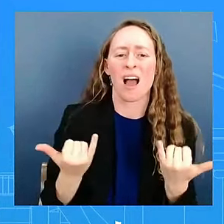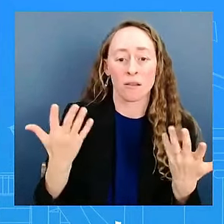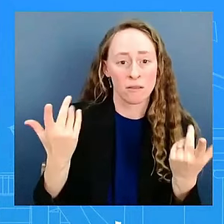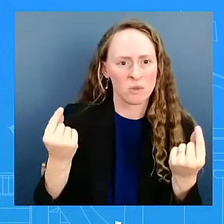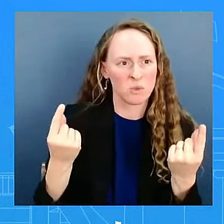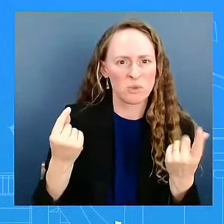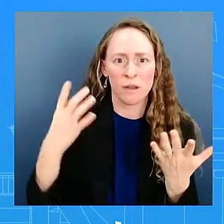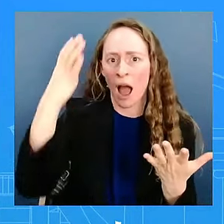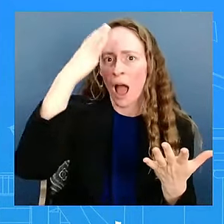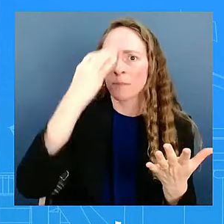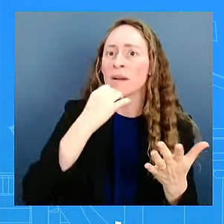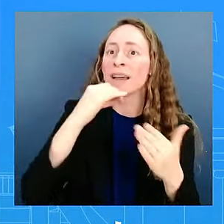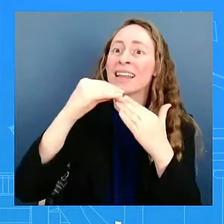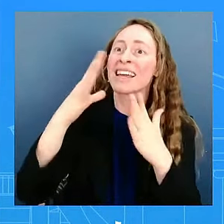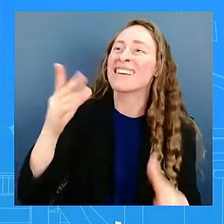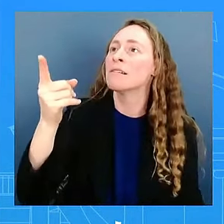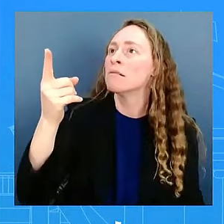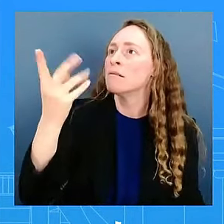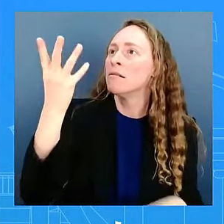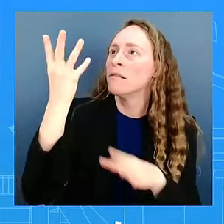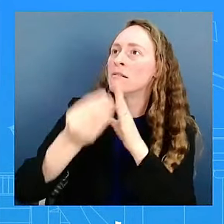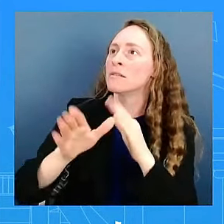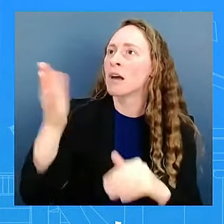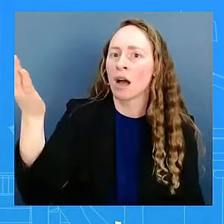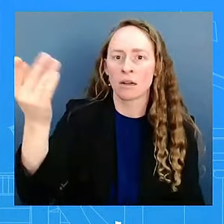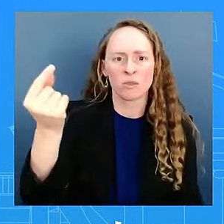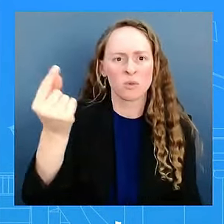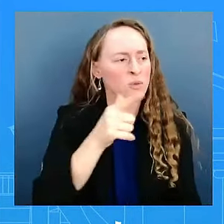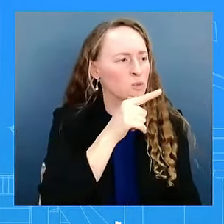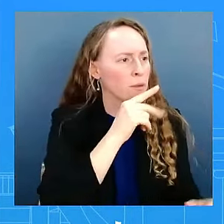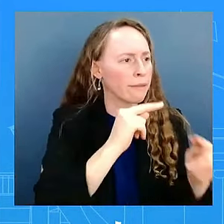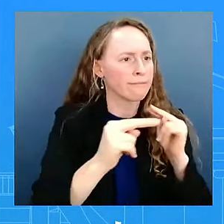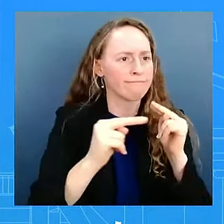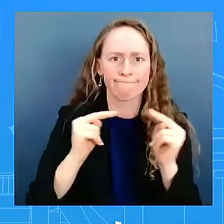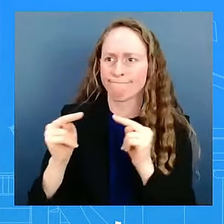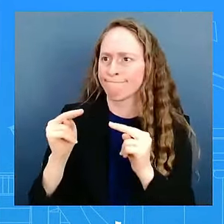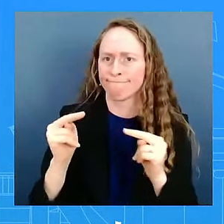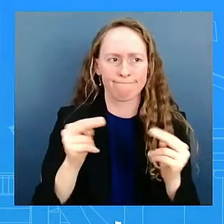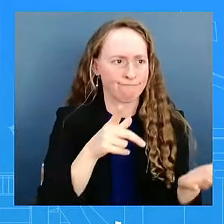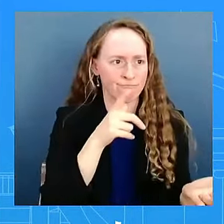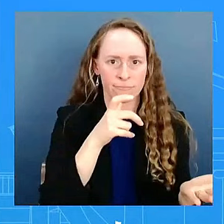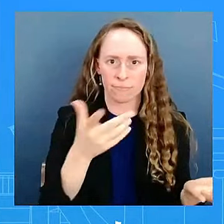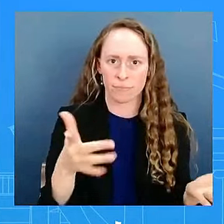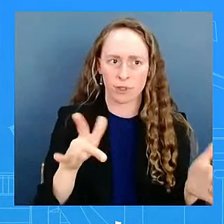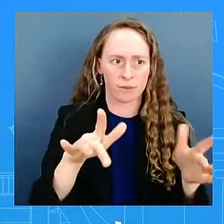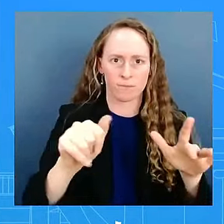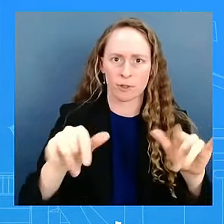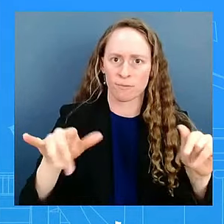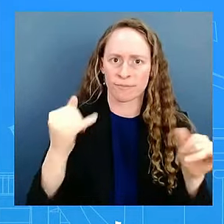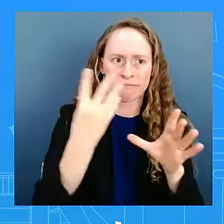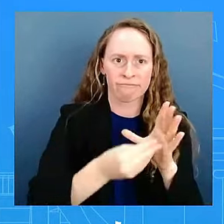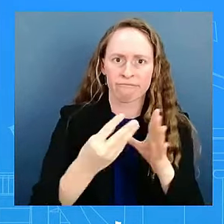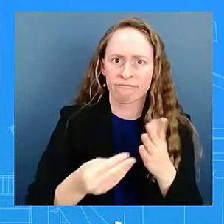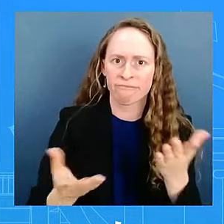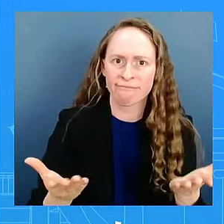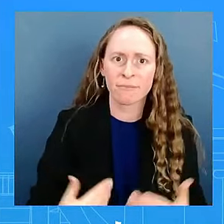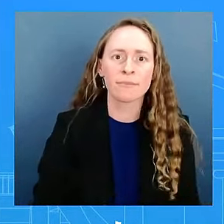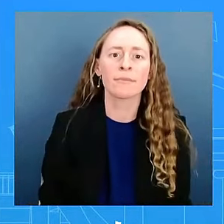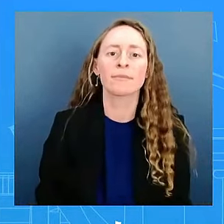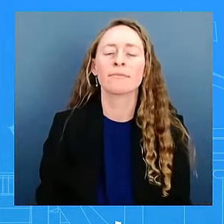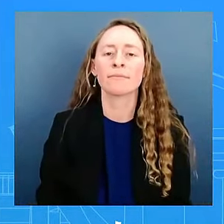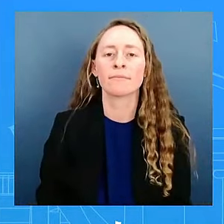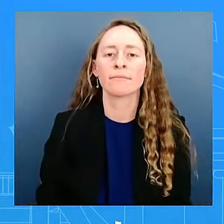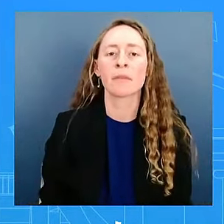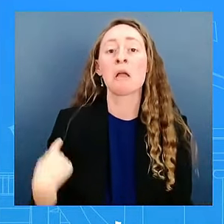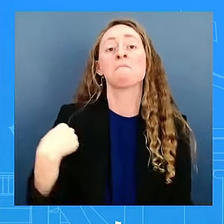Again, I can't confirm the reports coming out of Tehran or Hamas' statements. We still believe there's a viable process.